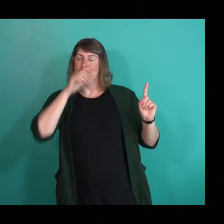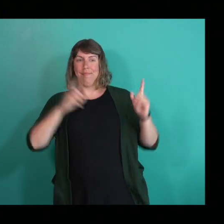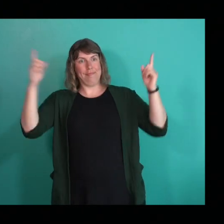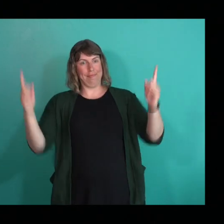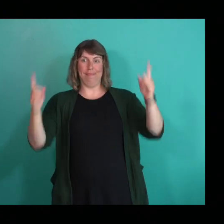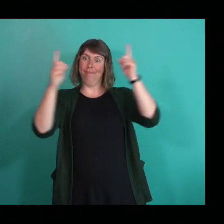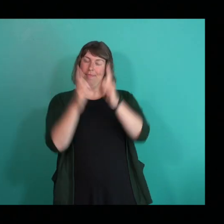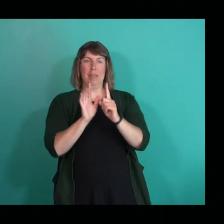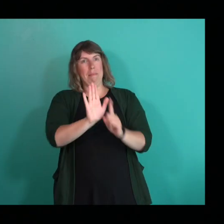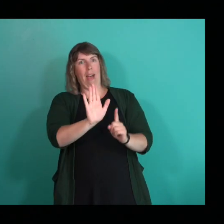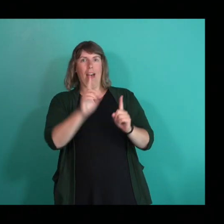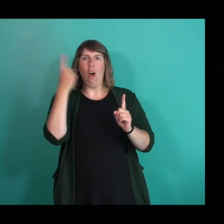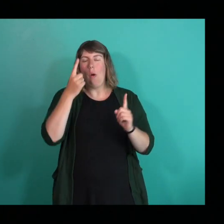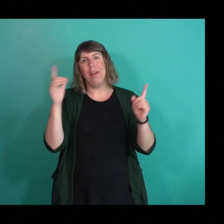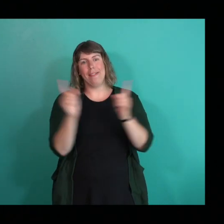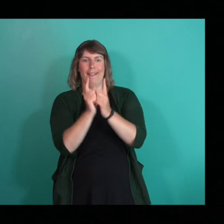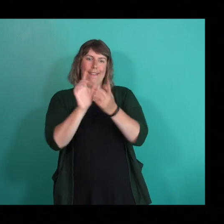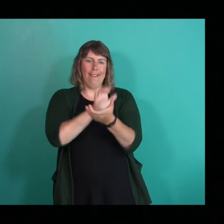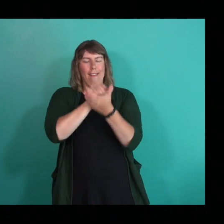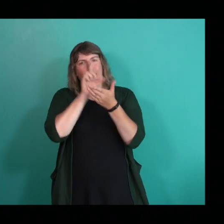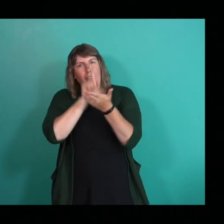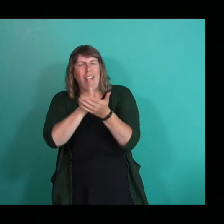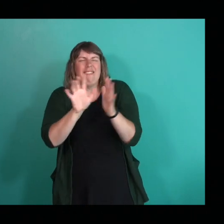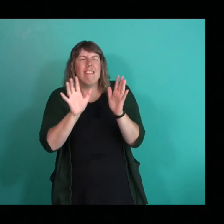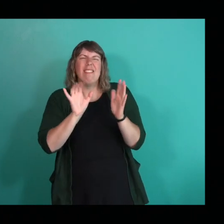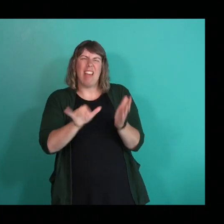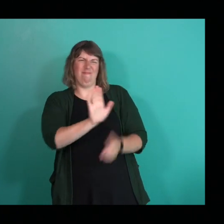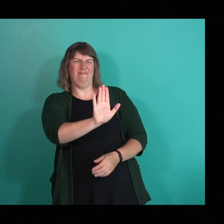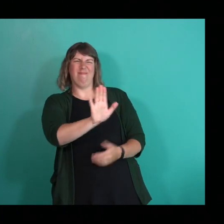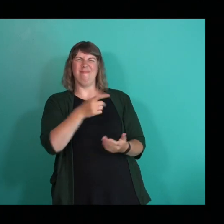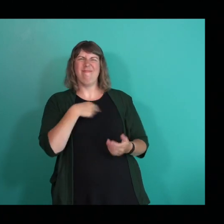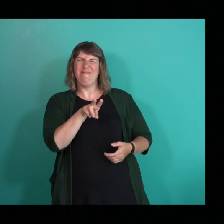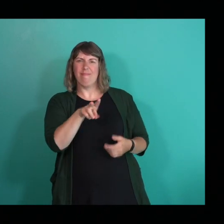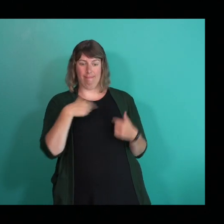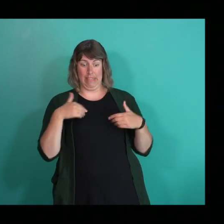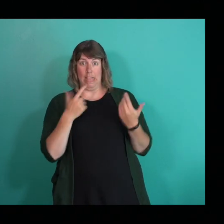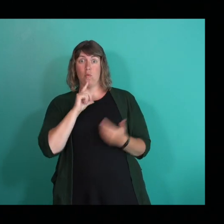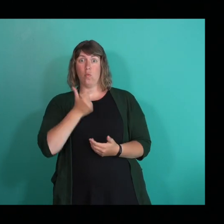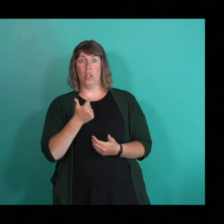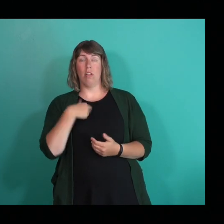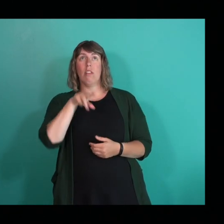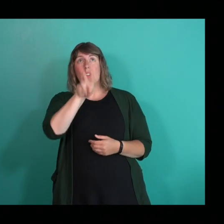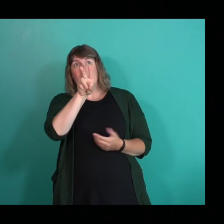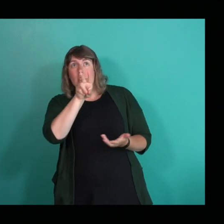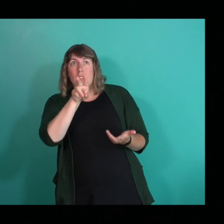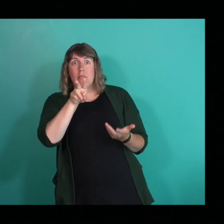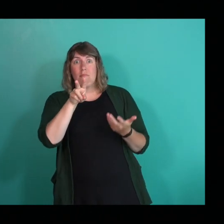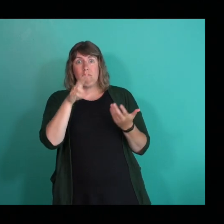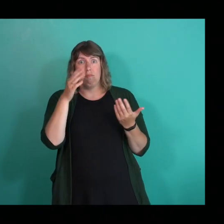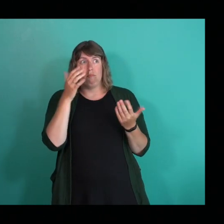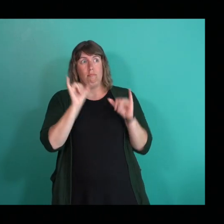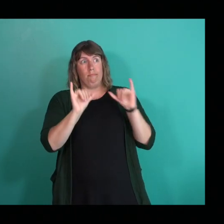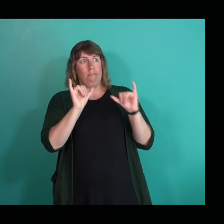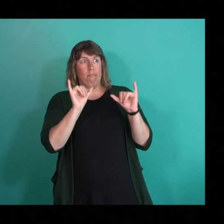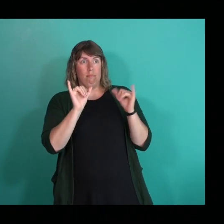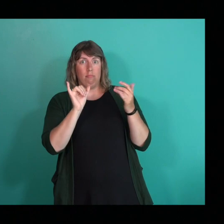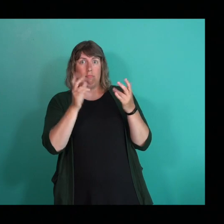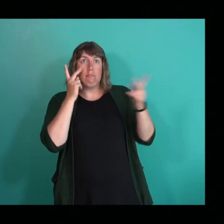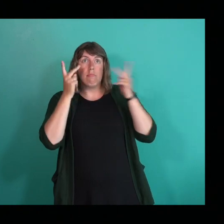and like just all these like heteronormative ideals. And just like being a young queer child, you're like aware that like,